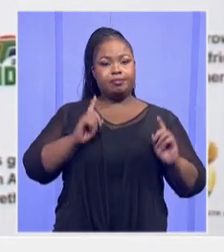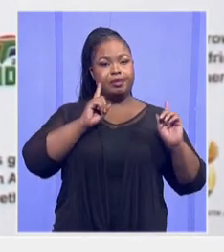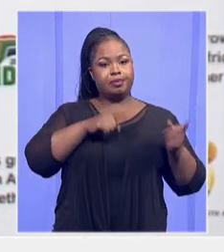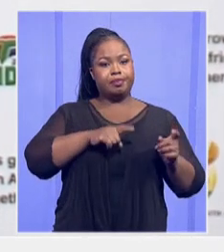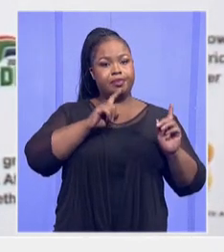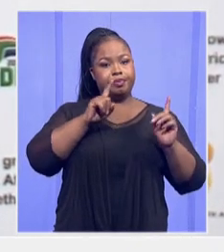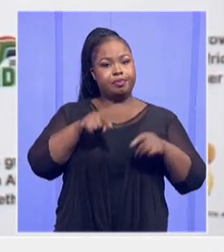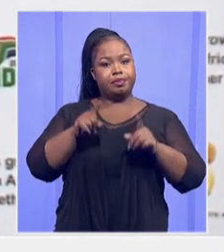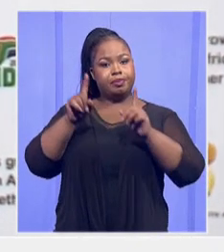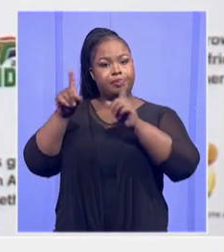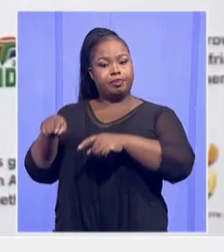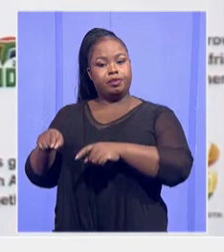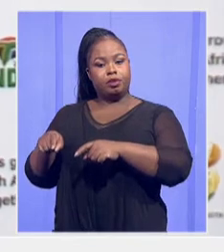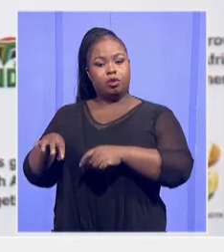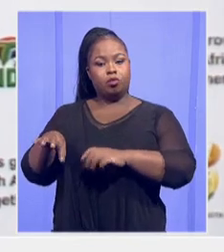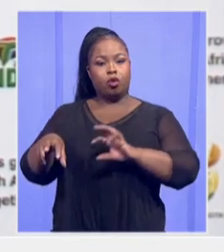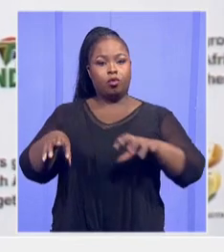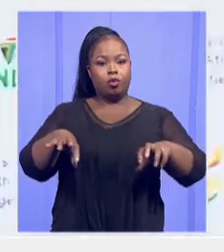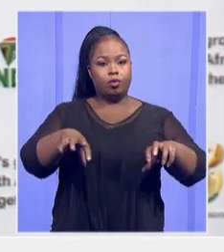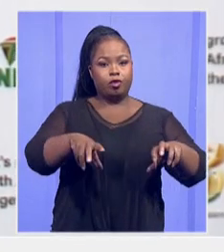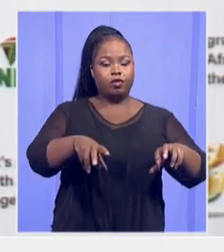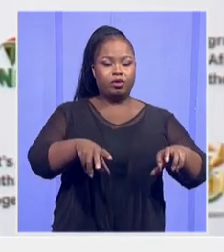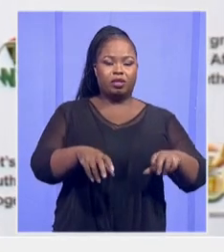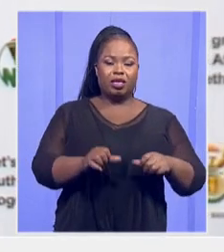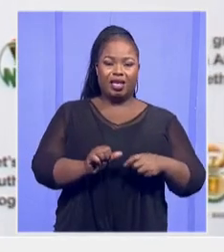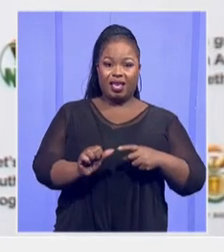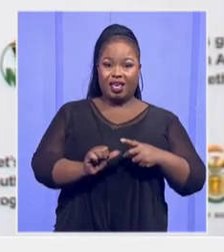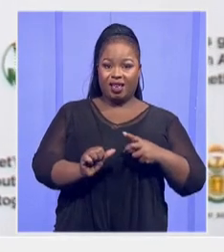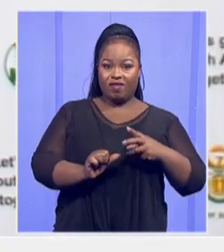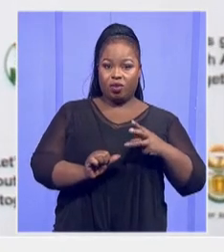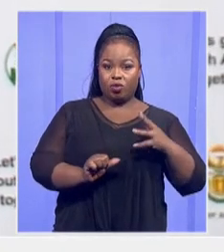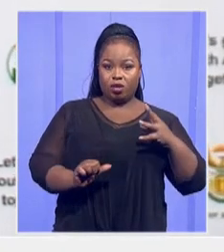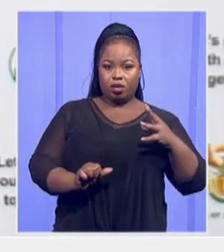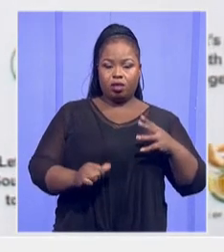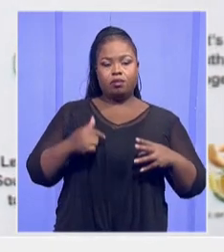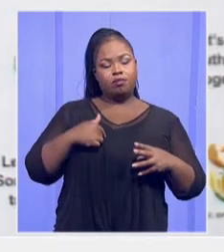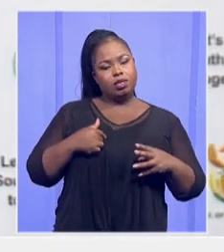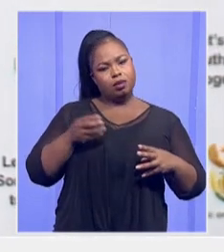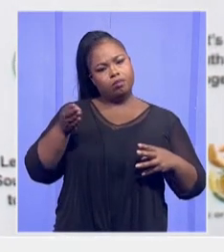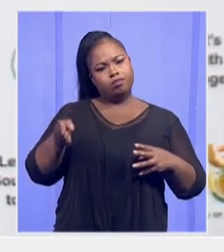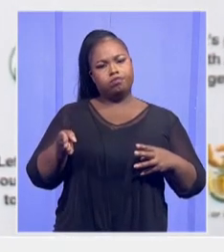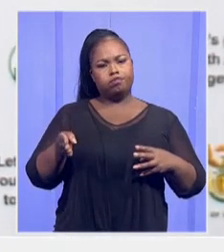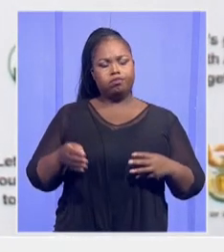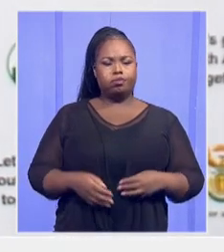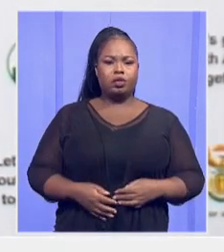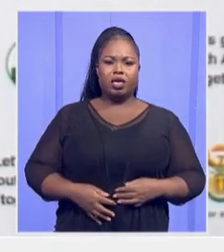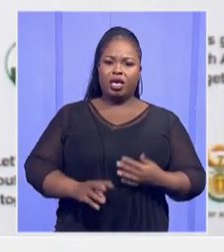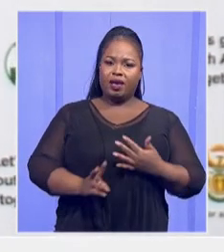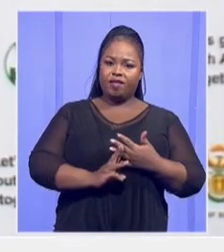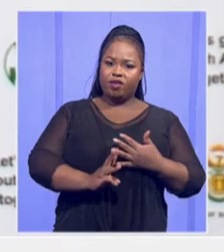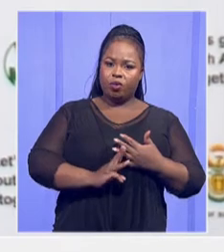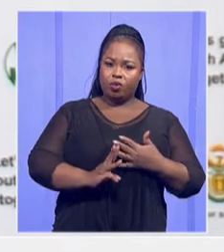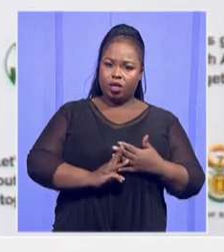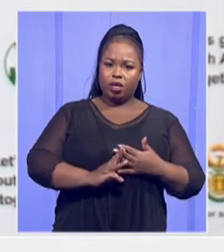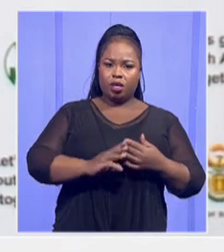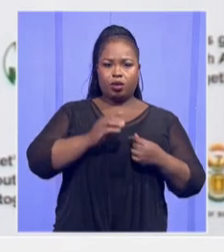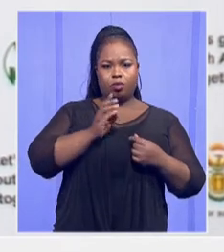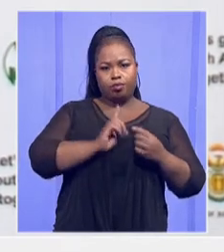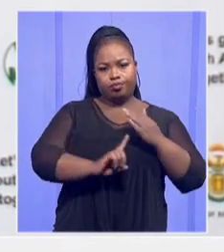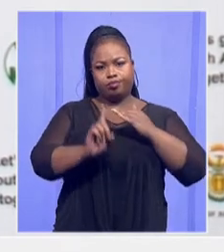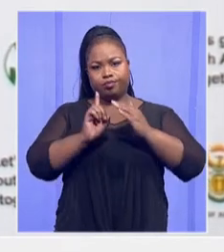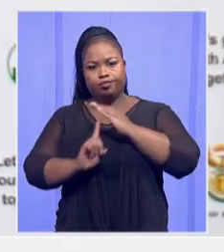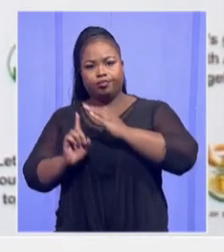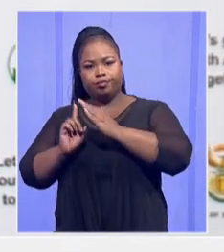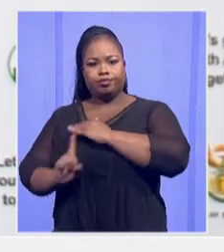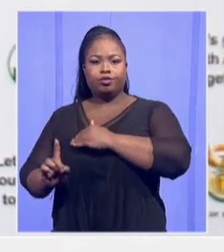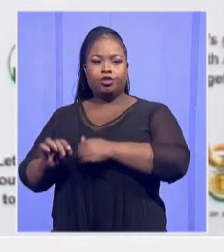every week. I am leading one of those teams and we do share this information on the social